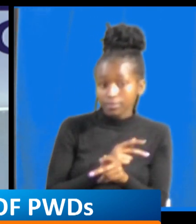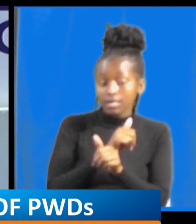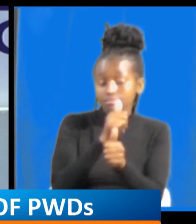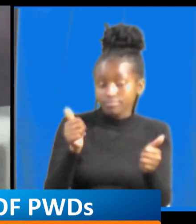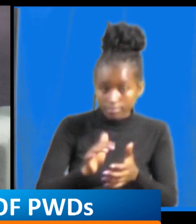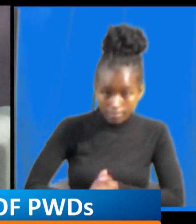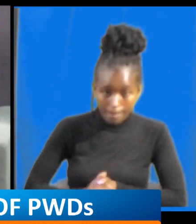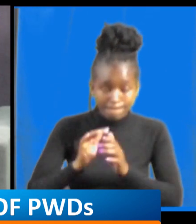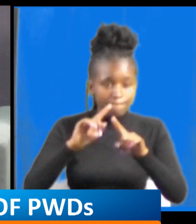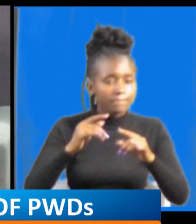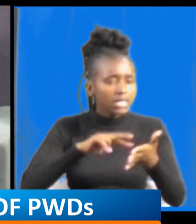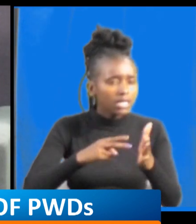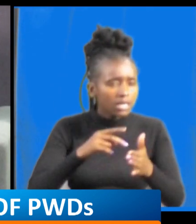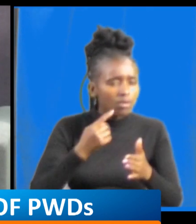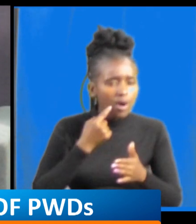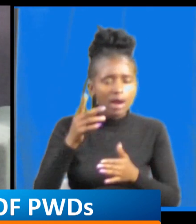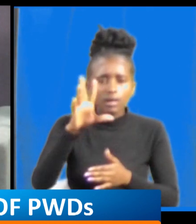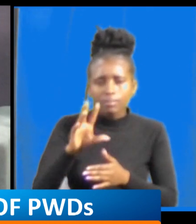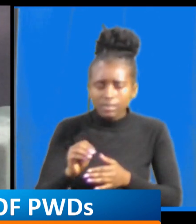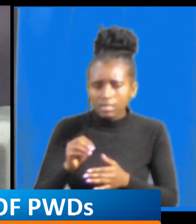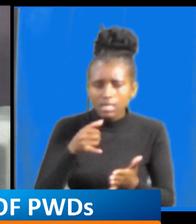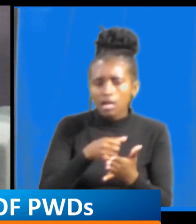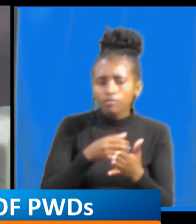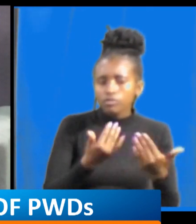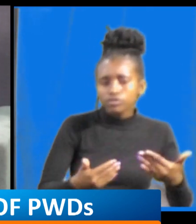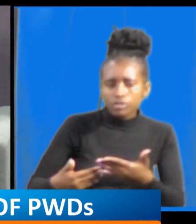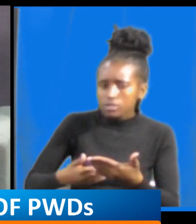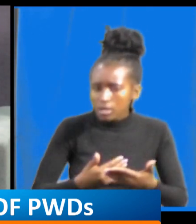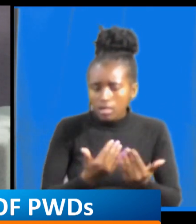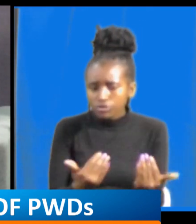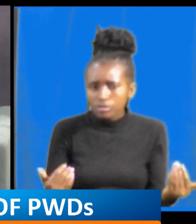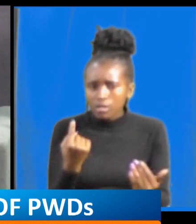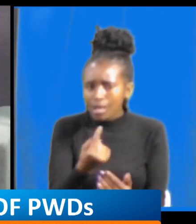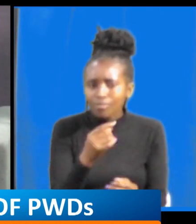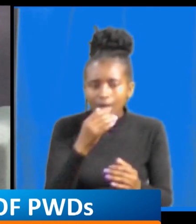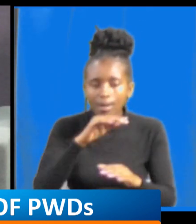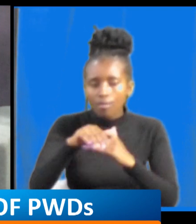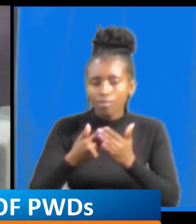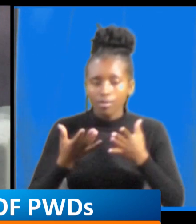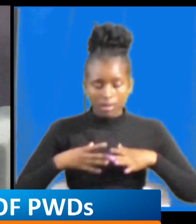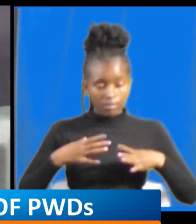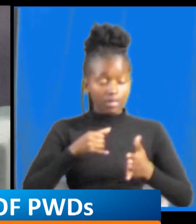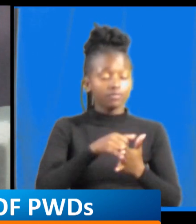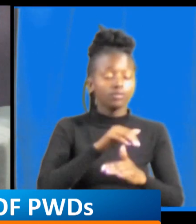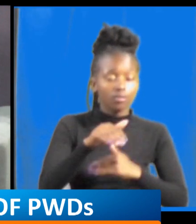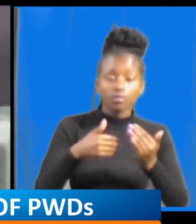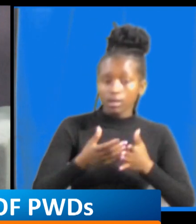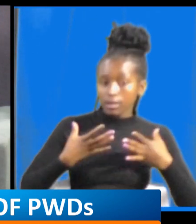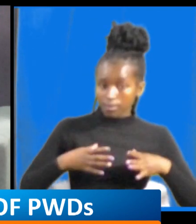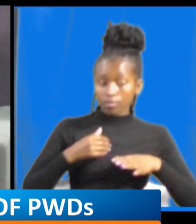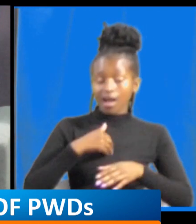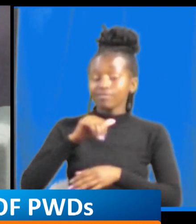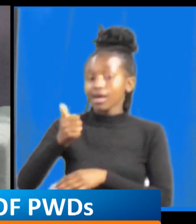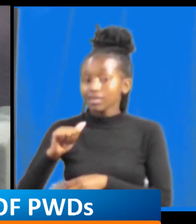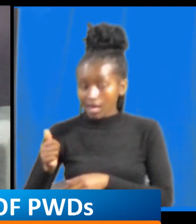uh children all around them no it's not all about children also the also the elders with disability